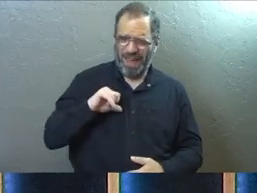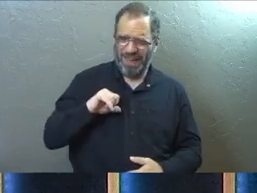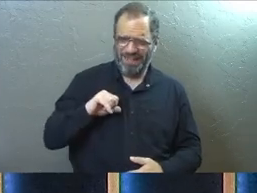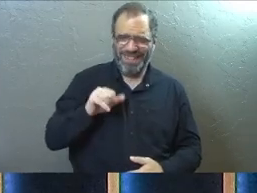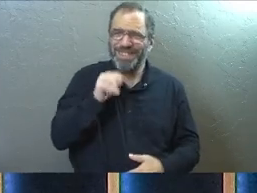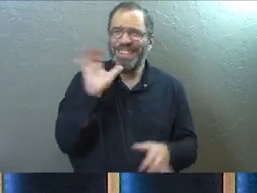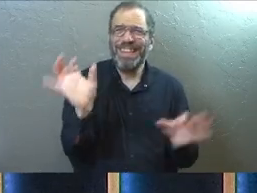big of a deal.